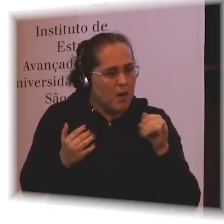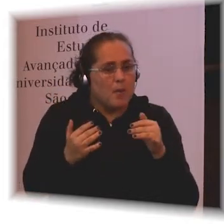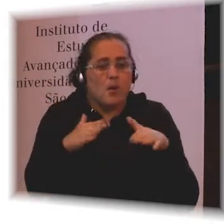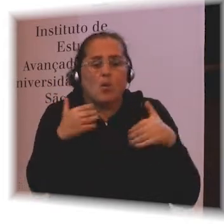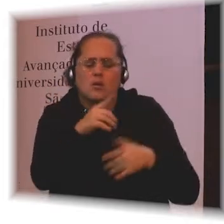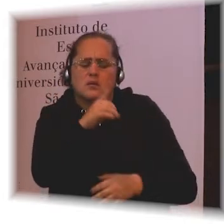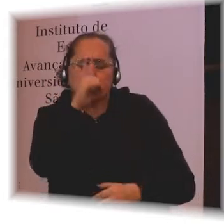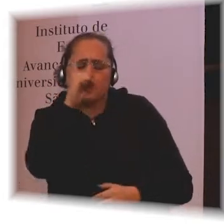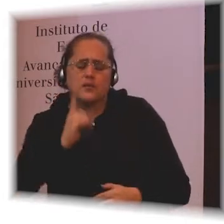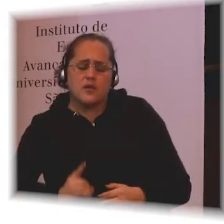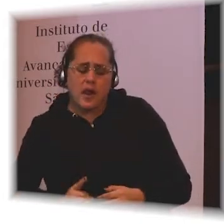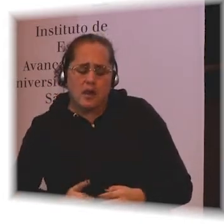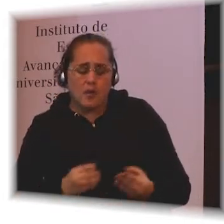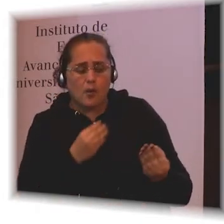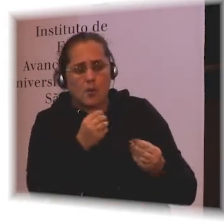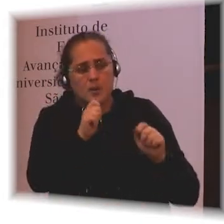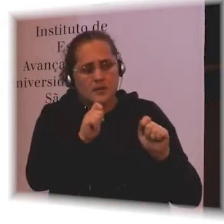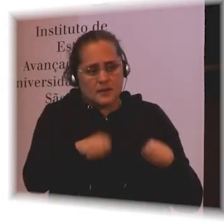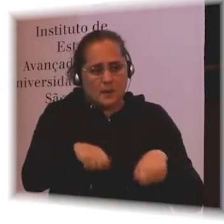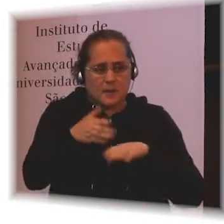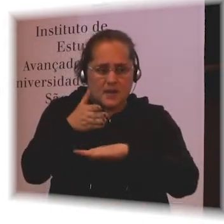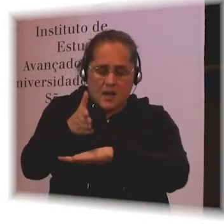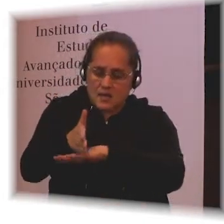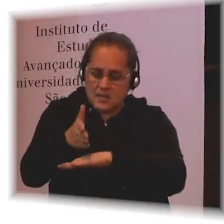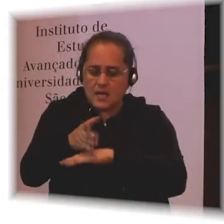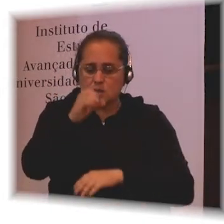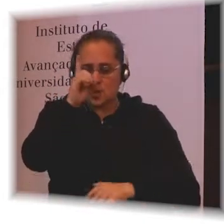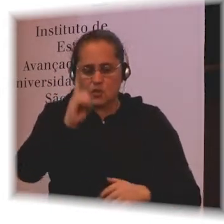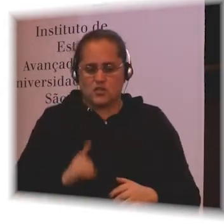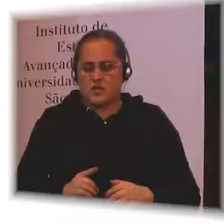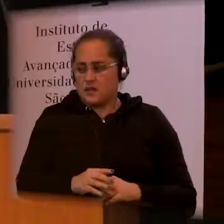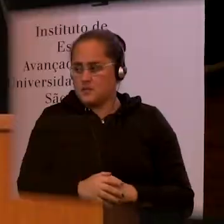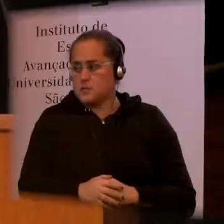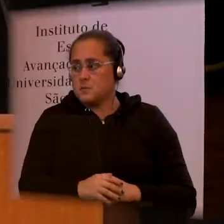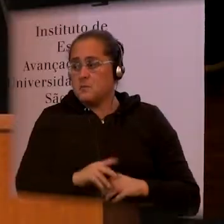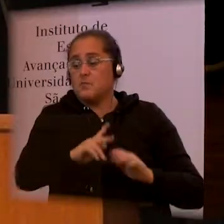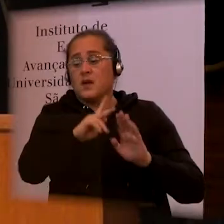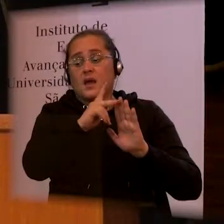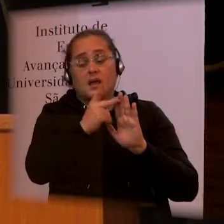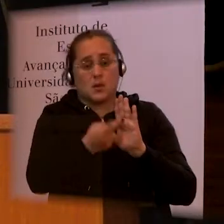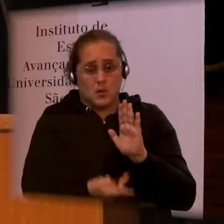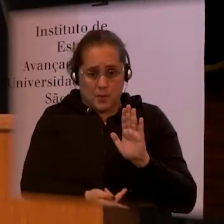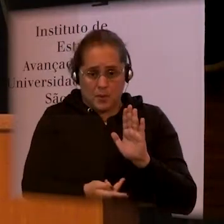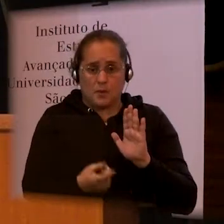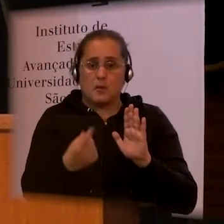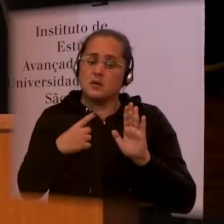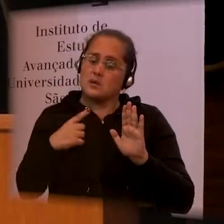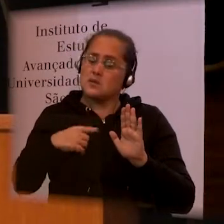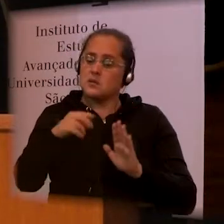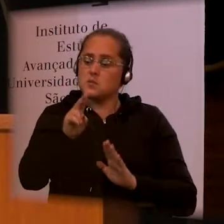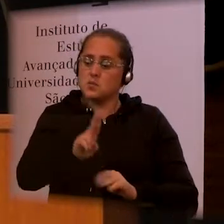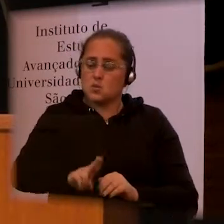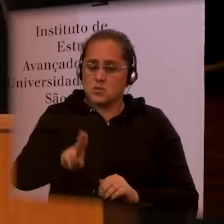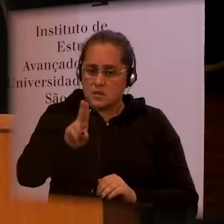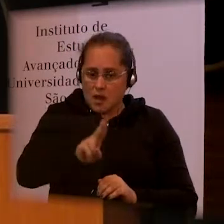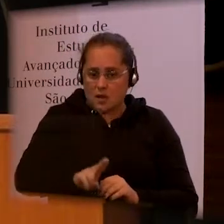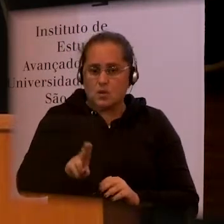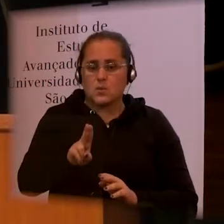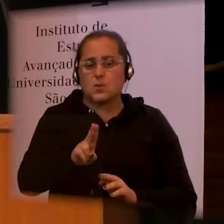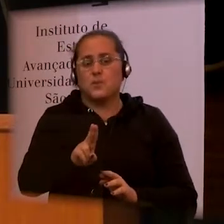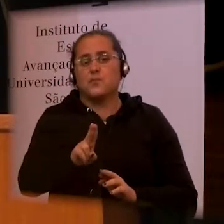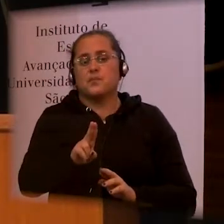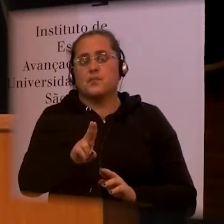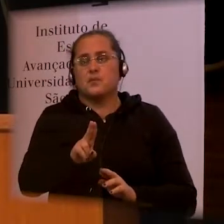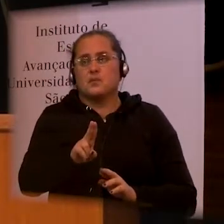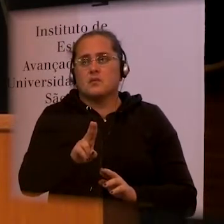their rights. And this program we've now used in lots of different countries. It's been downloaded something like 3